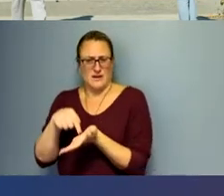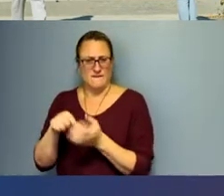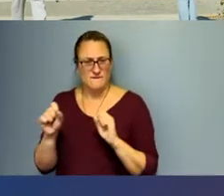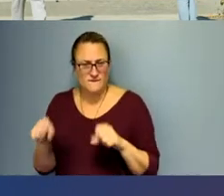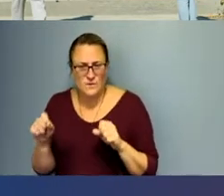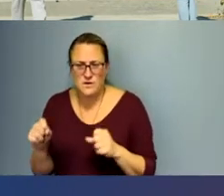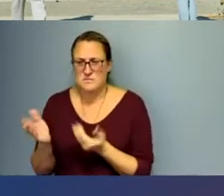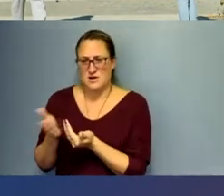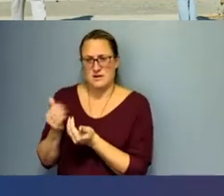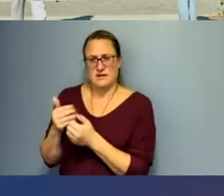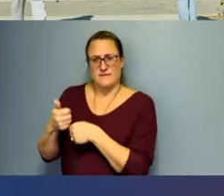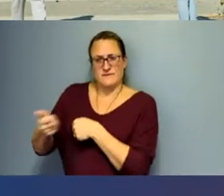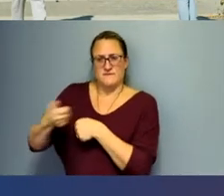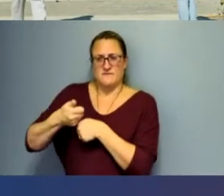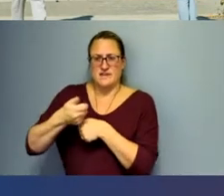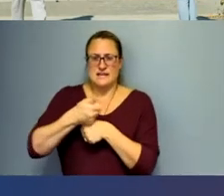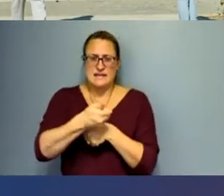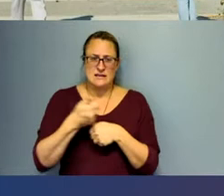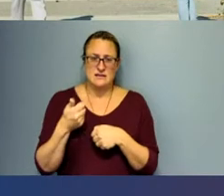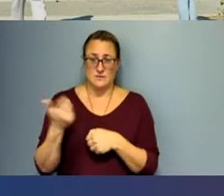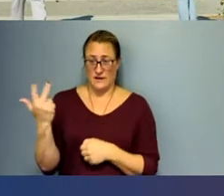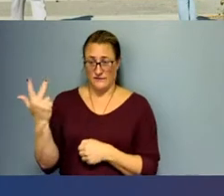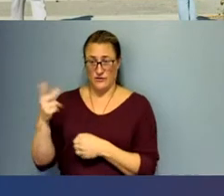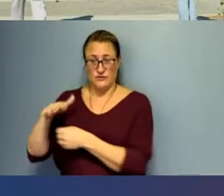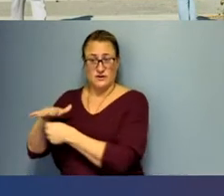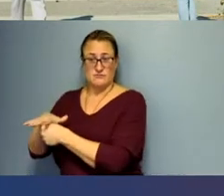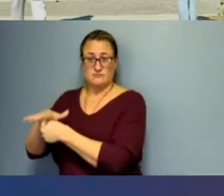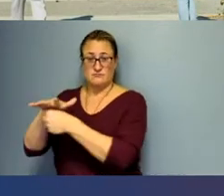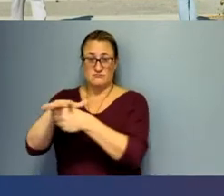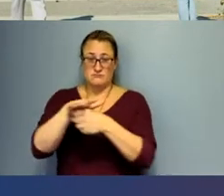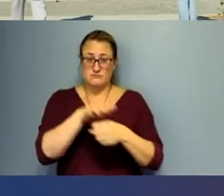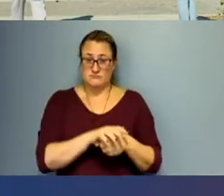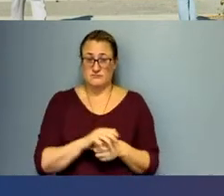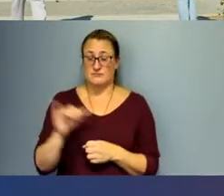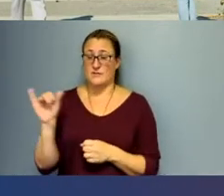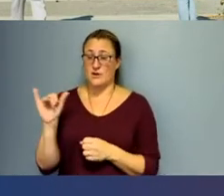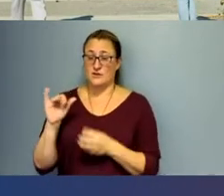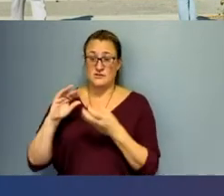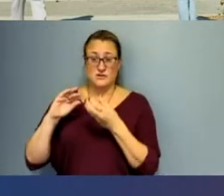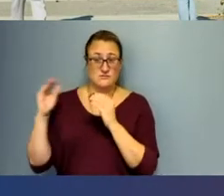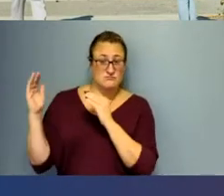And for all of you that don't know, we are the number one online college in Penn State.